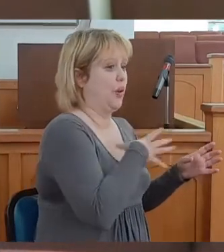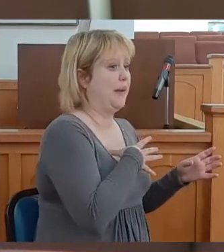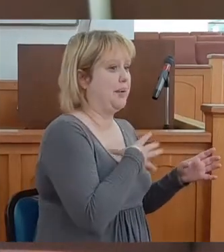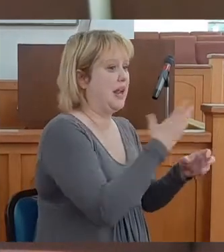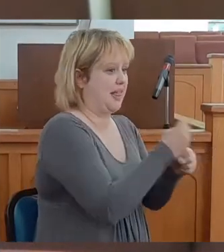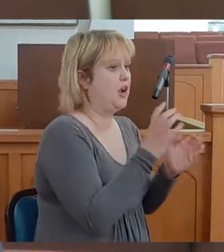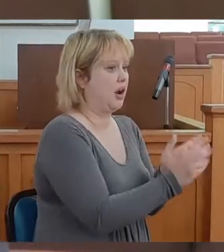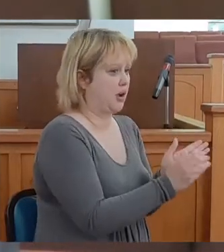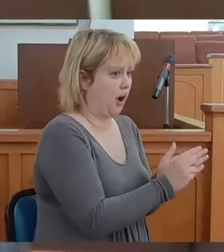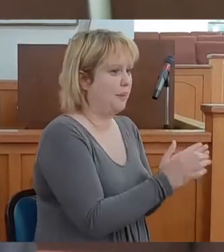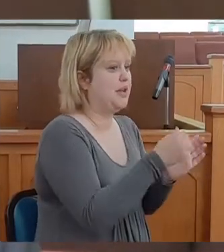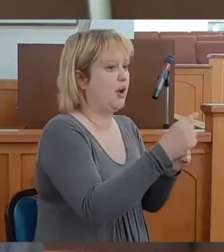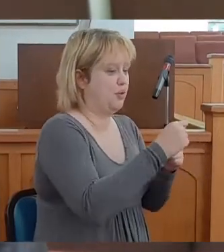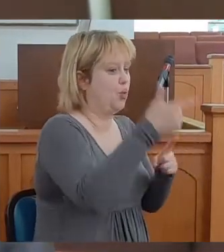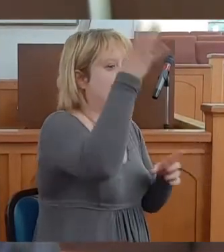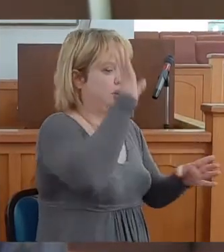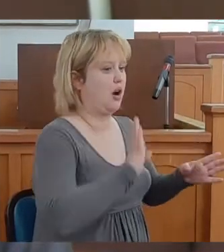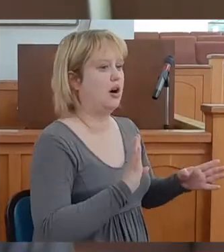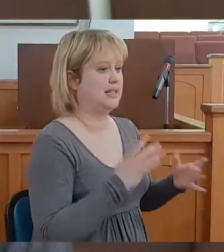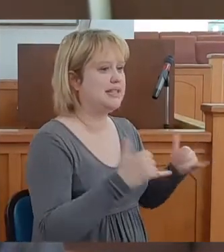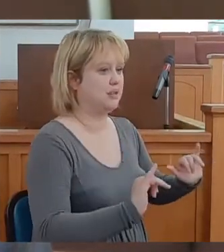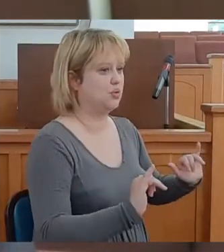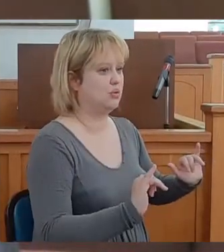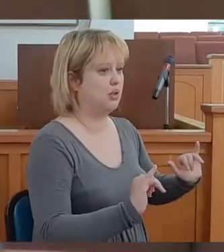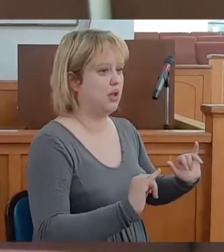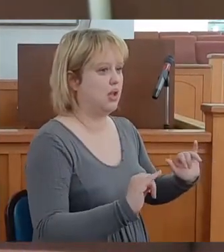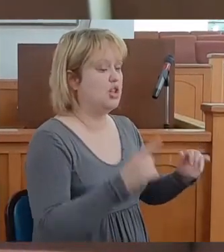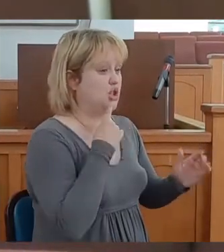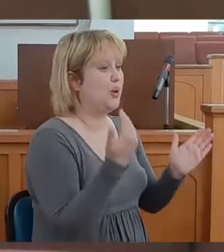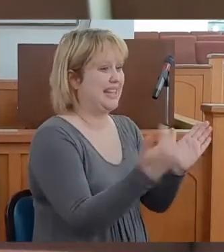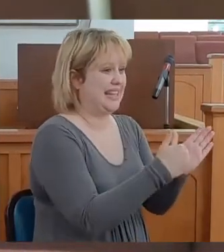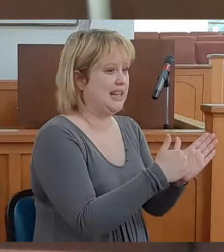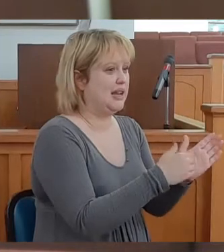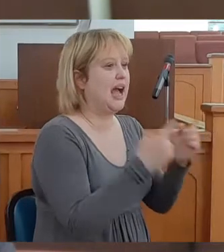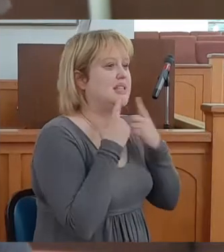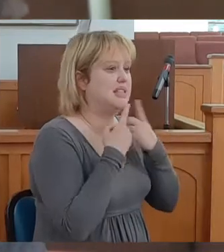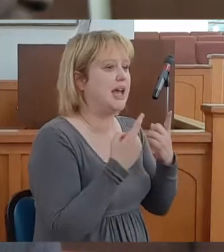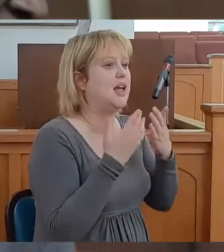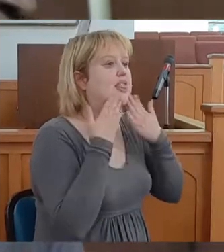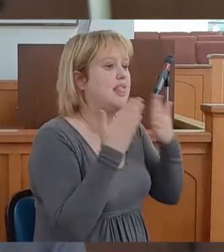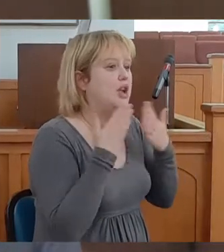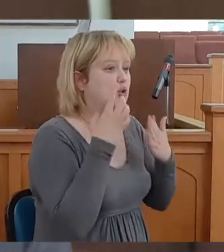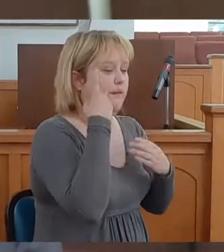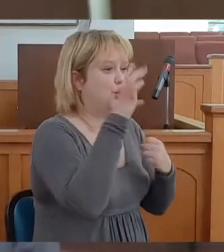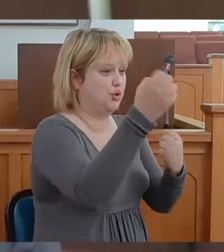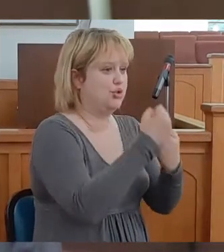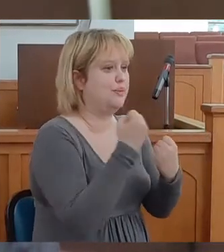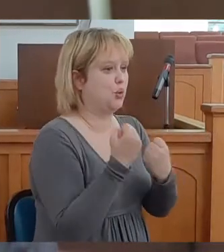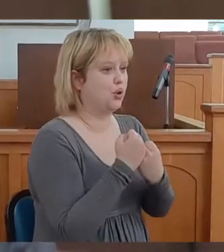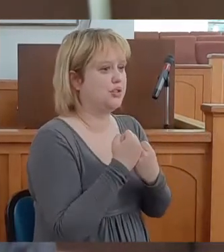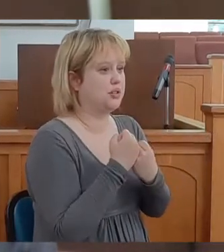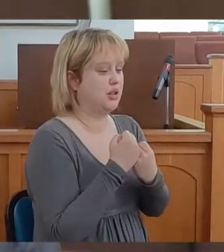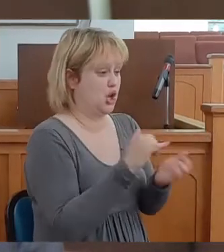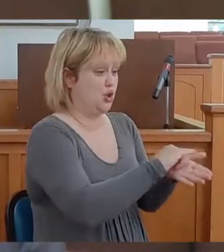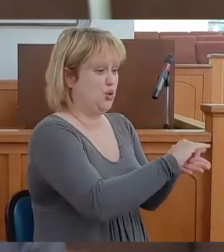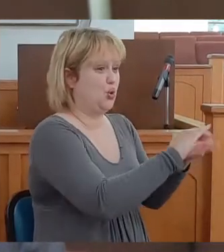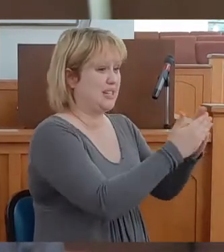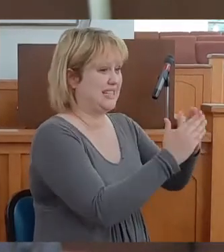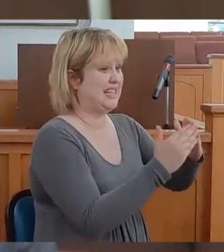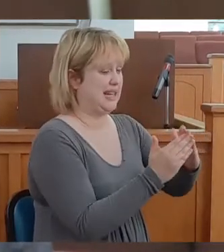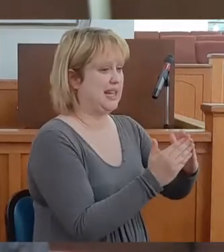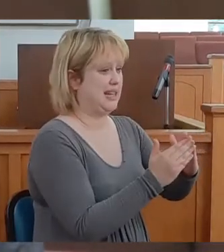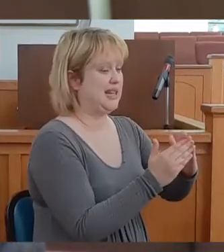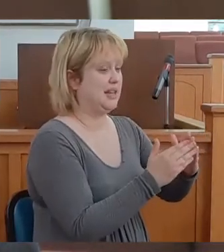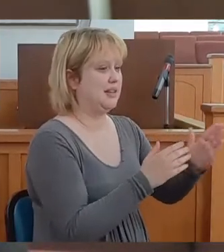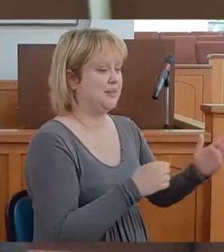they got a copy of the Word of God. So again, I say thank you for your support. New York City,